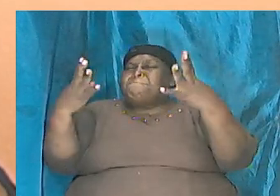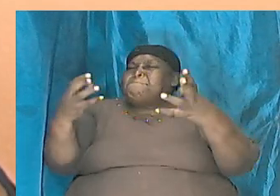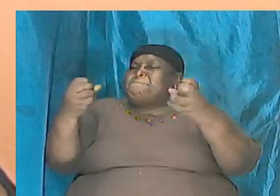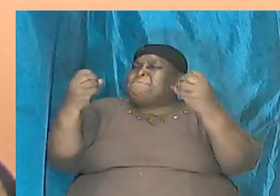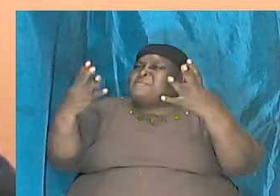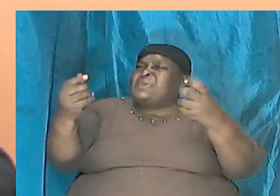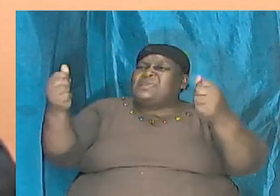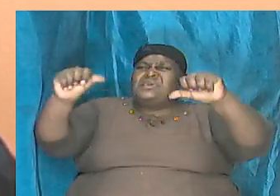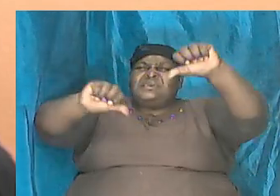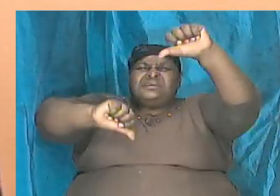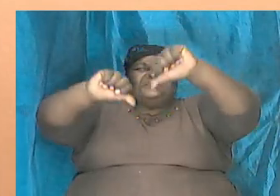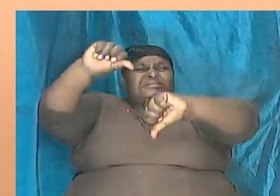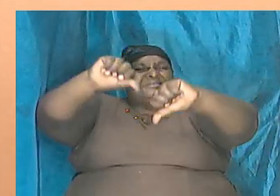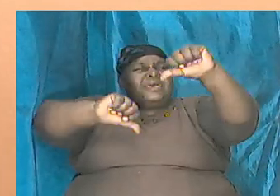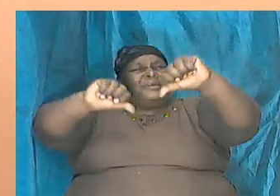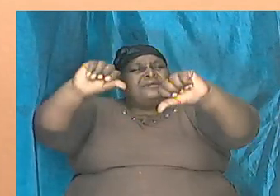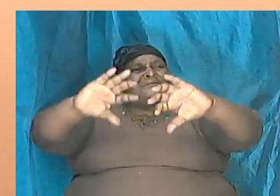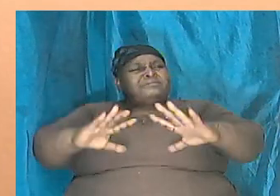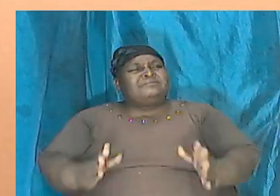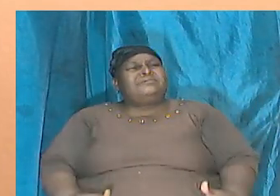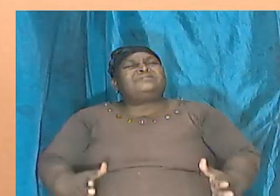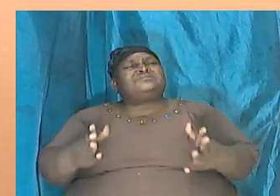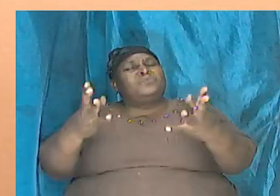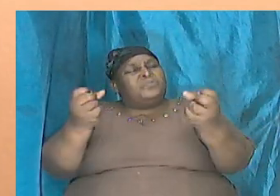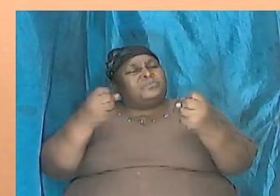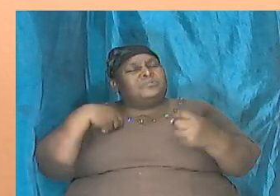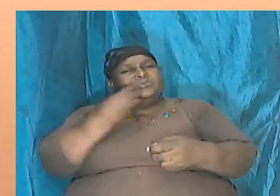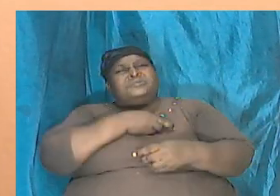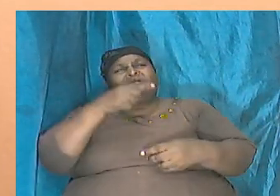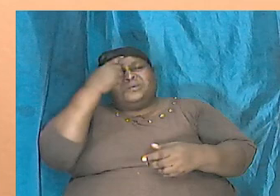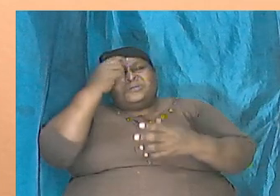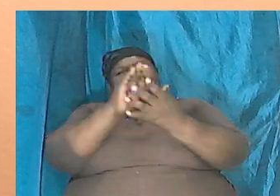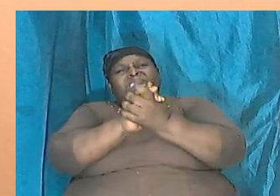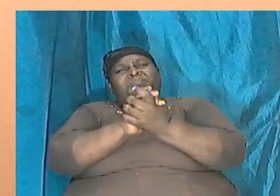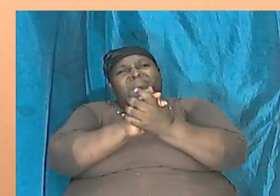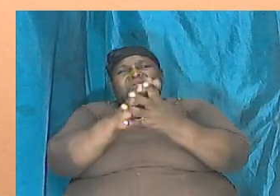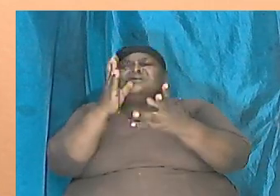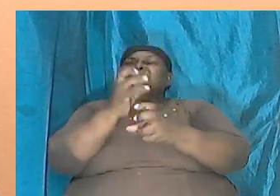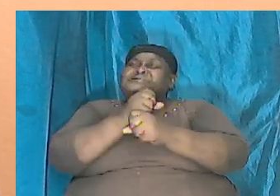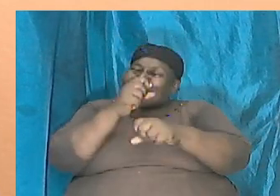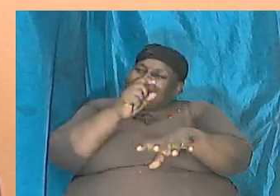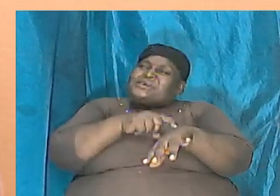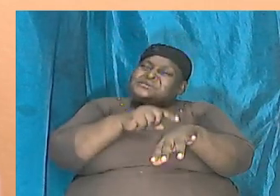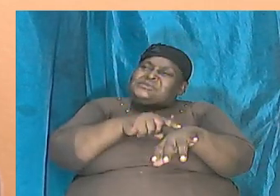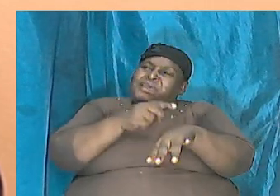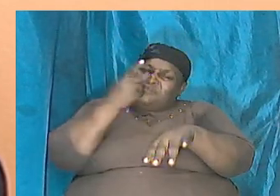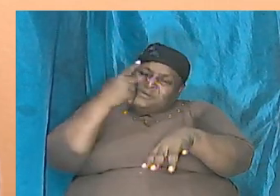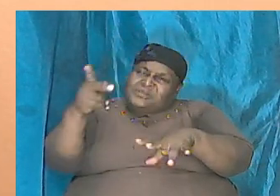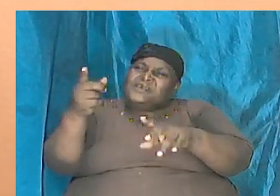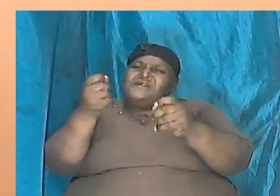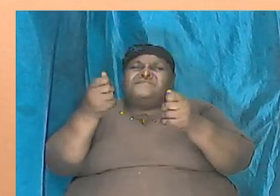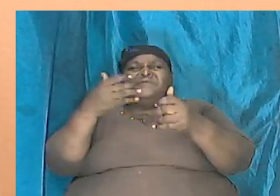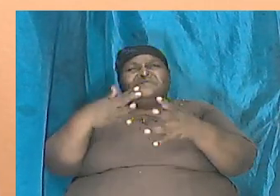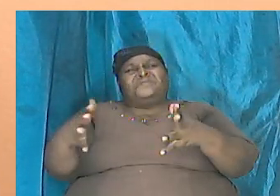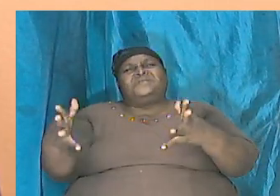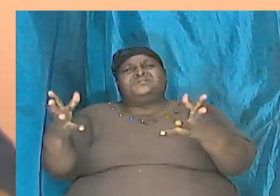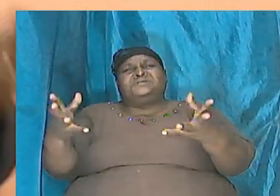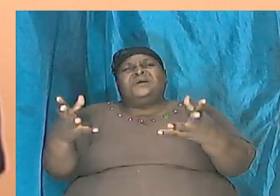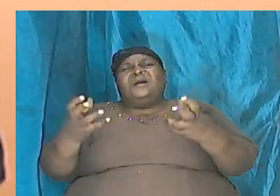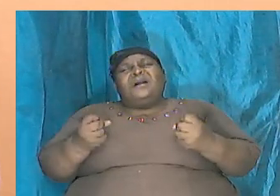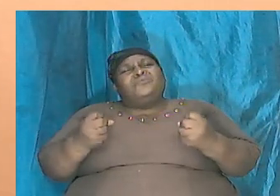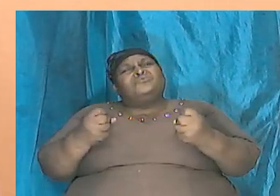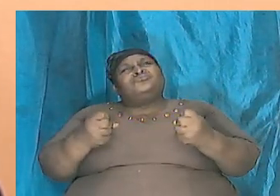to believe. And so we are going to take our time and we are going to just look at a few things I want to show to us